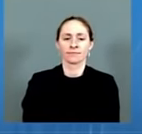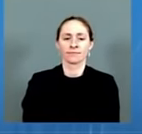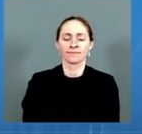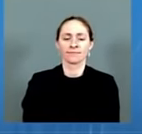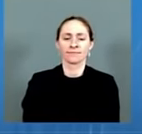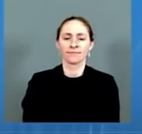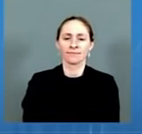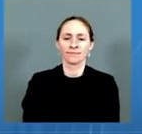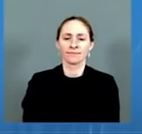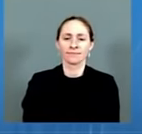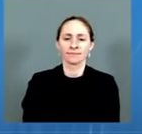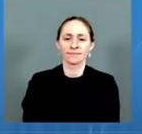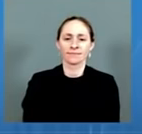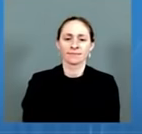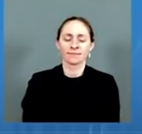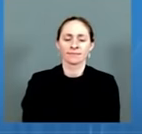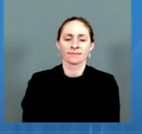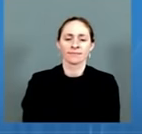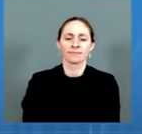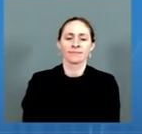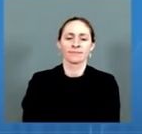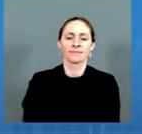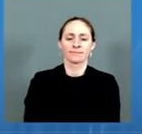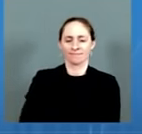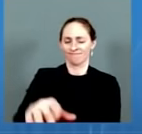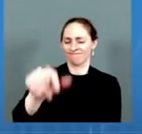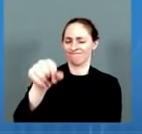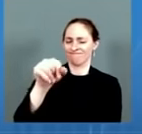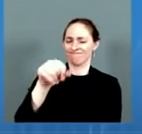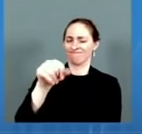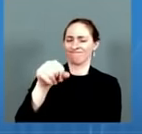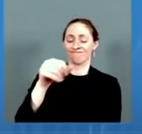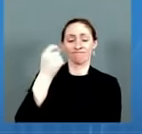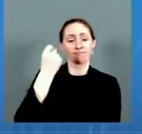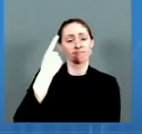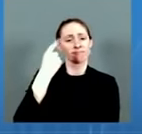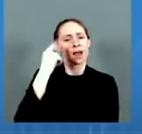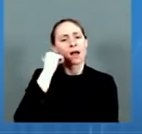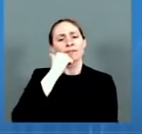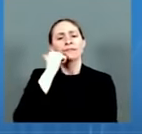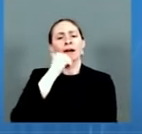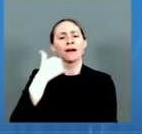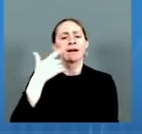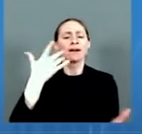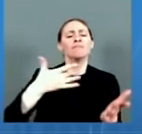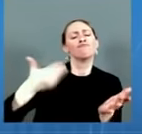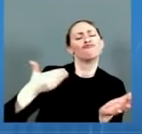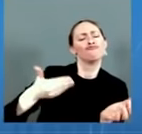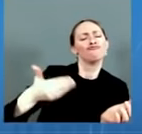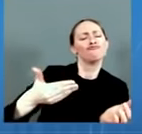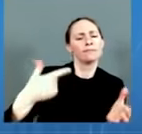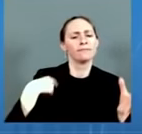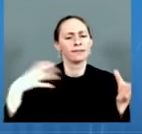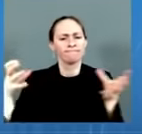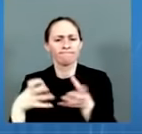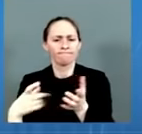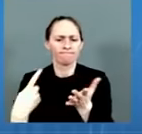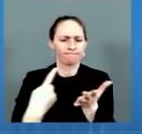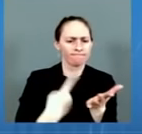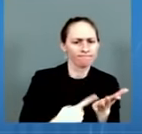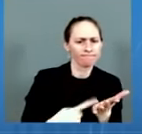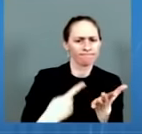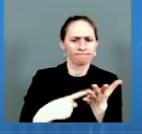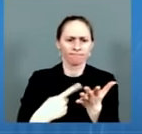safety data of all of their vaccines and I will look forward to their discussions tomorrow and to review of those data and to any recommendations that come